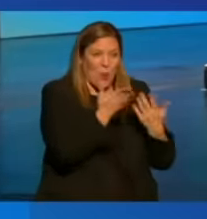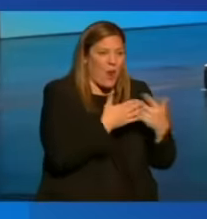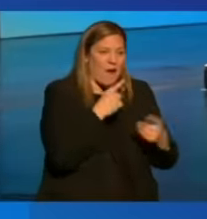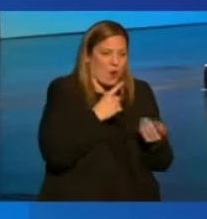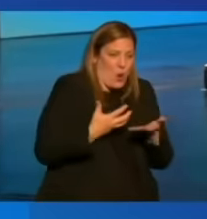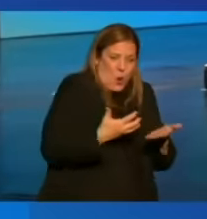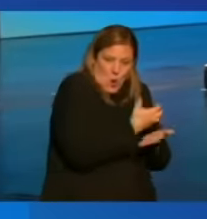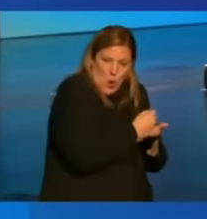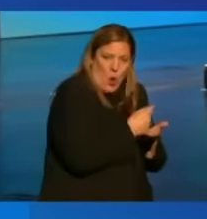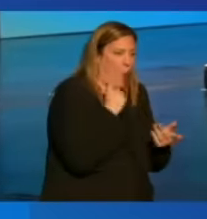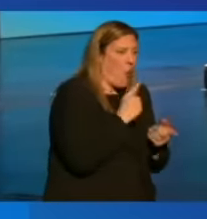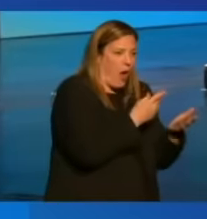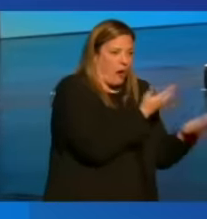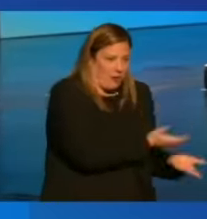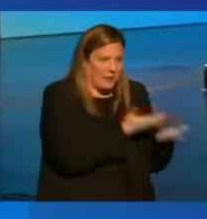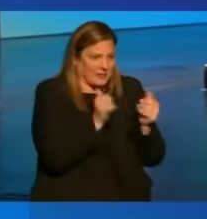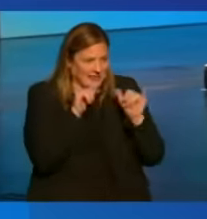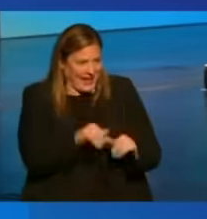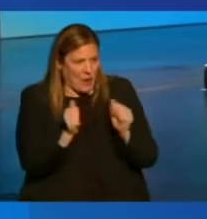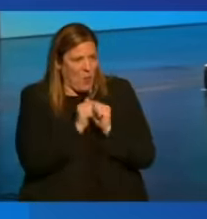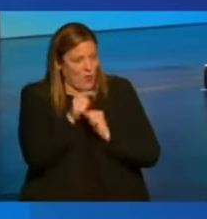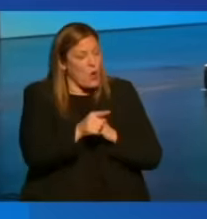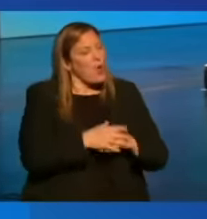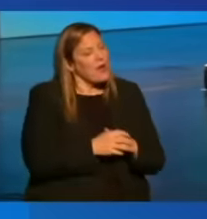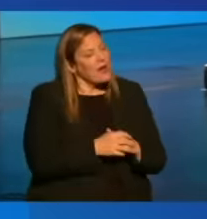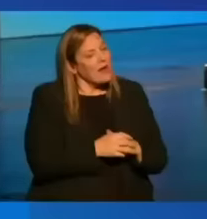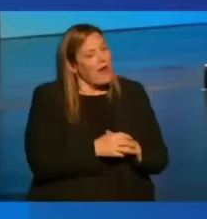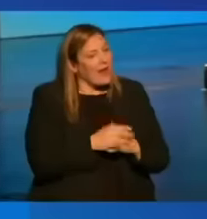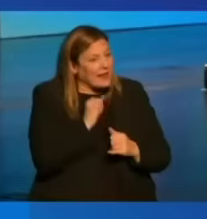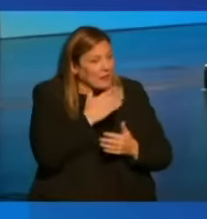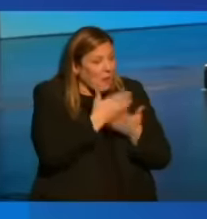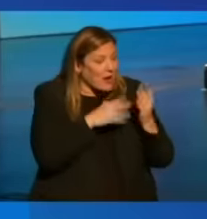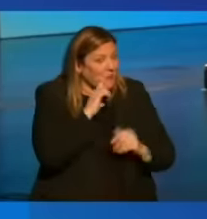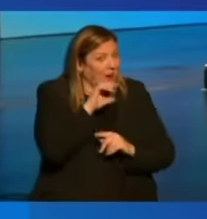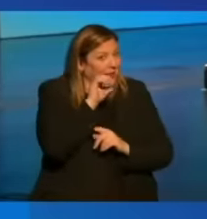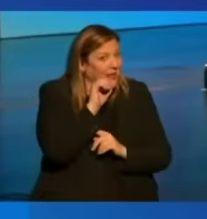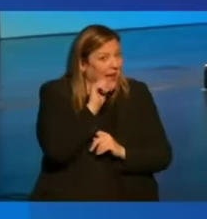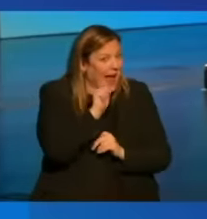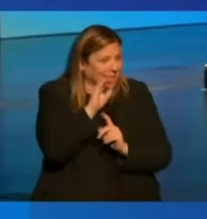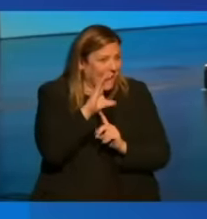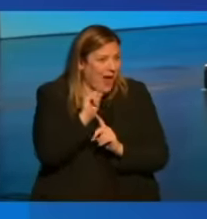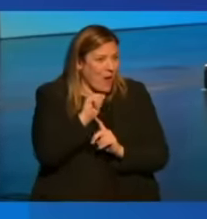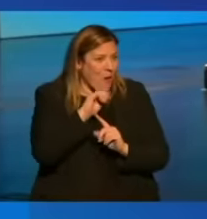Yeah, that's of what the Affordable Care Act was all about.